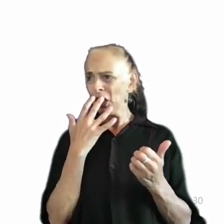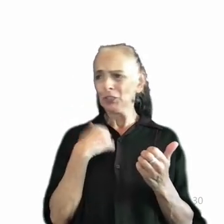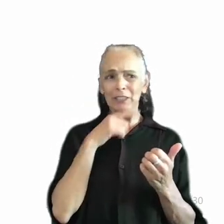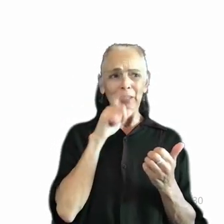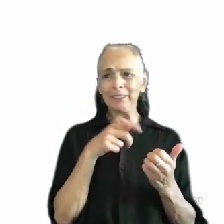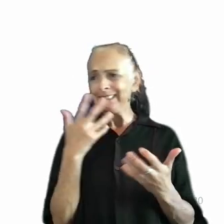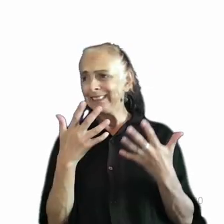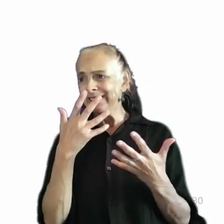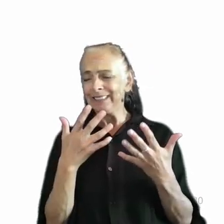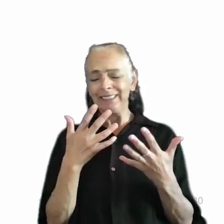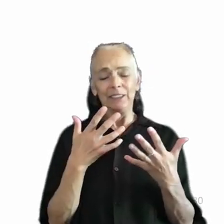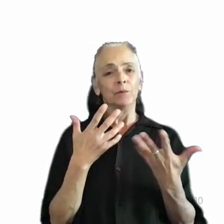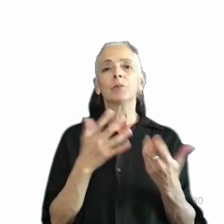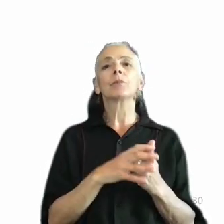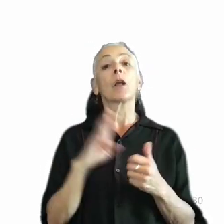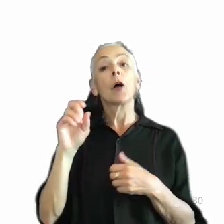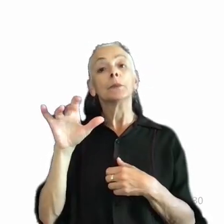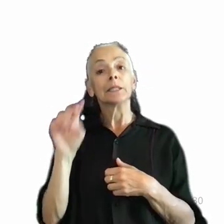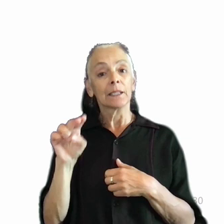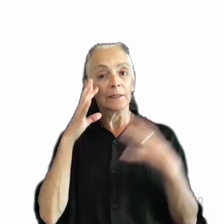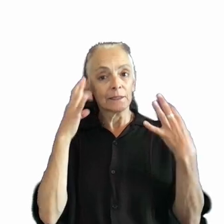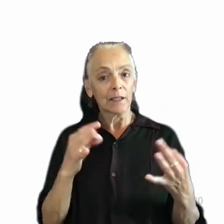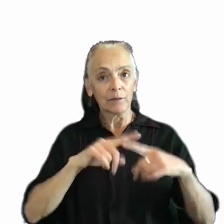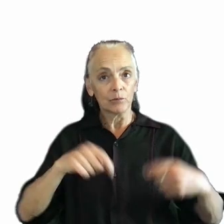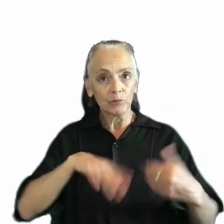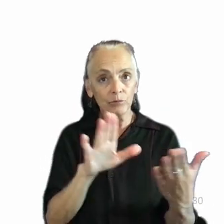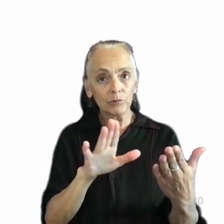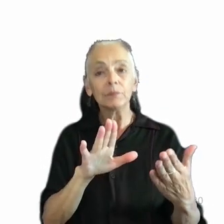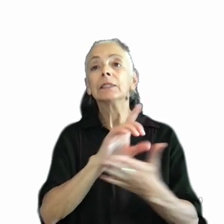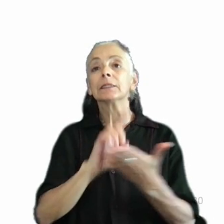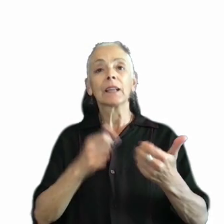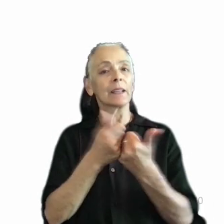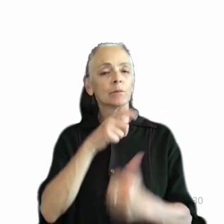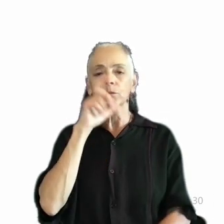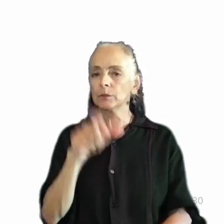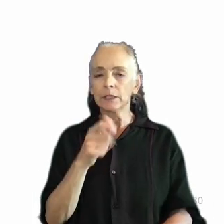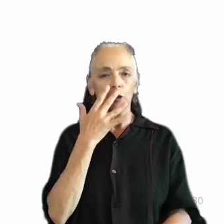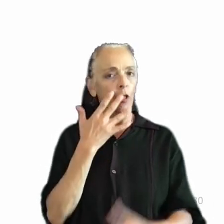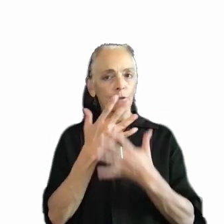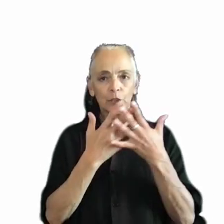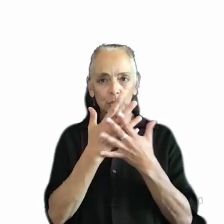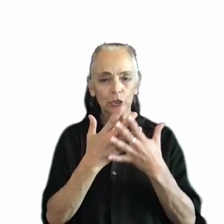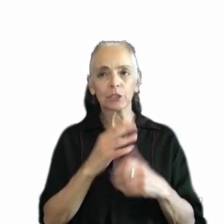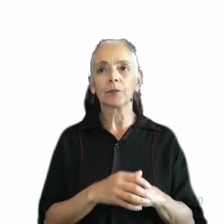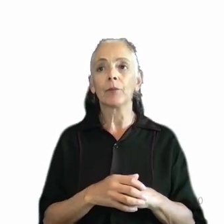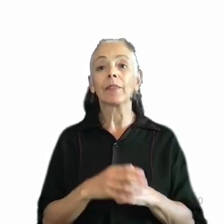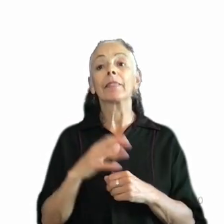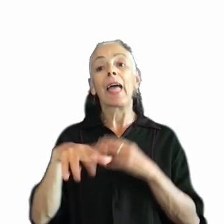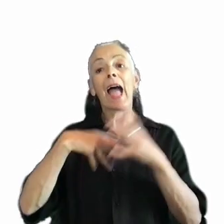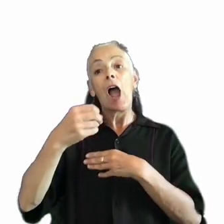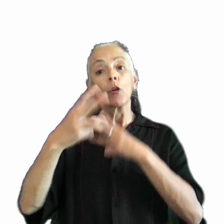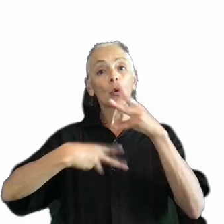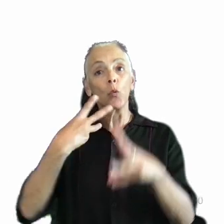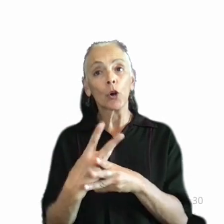to take a different approach. They designed a game that would not need color filters. The Outer Worlds was designed to be playable in grayscale,